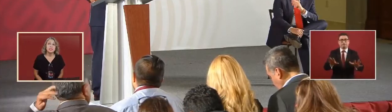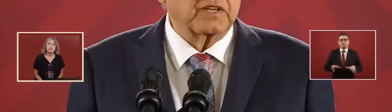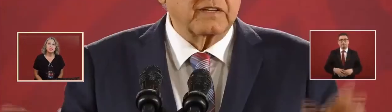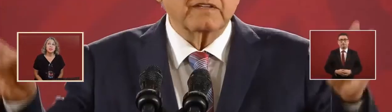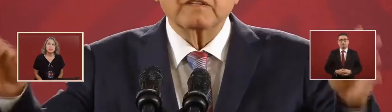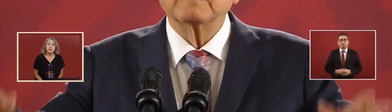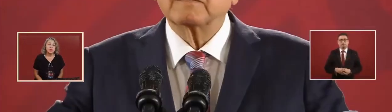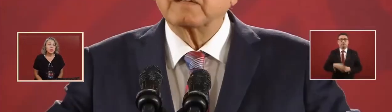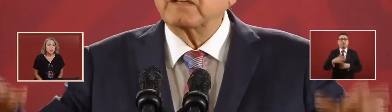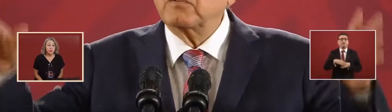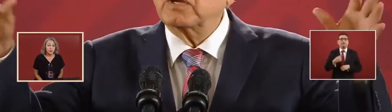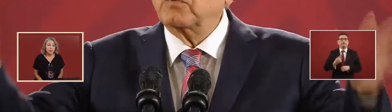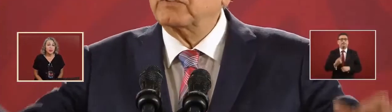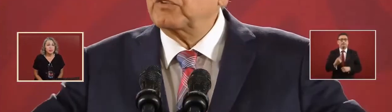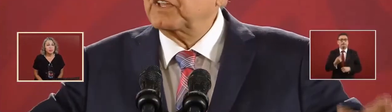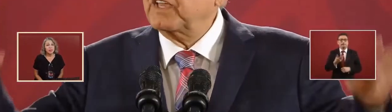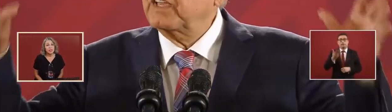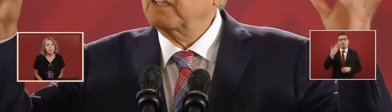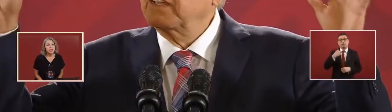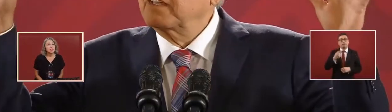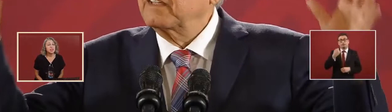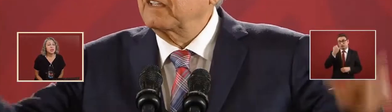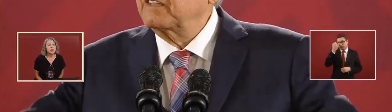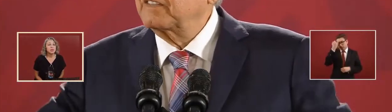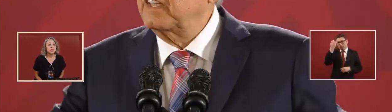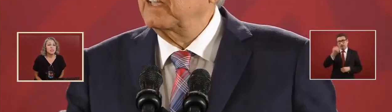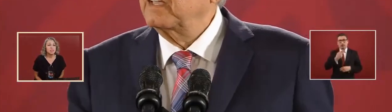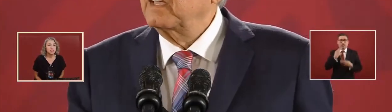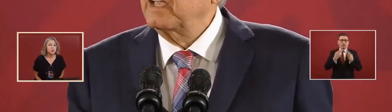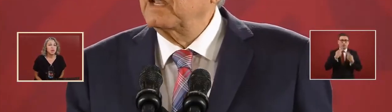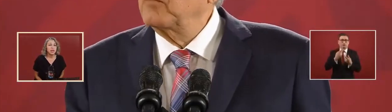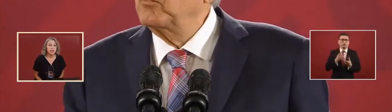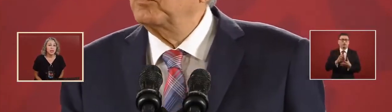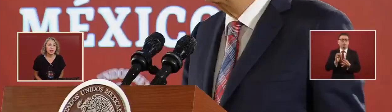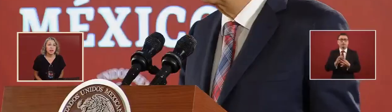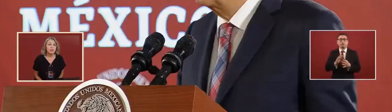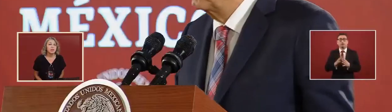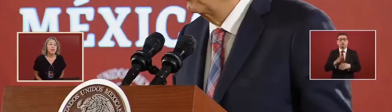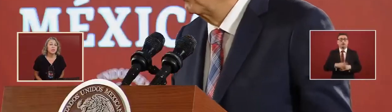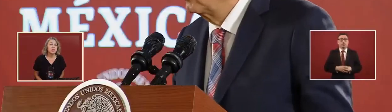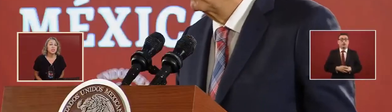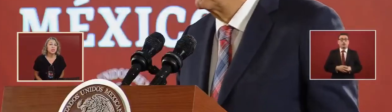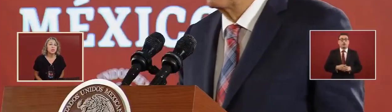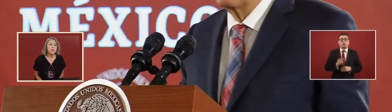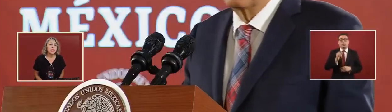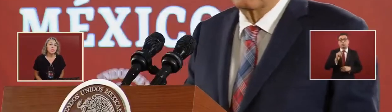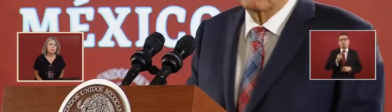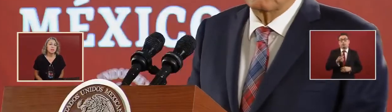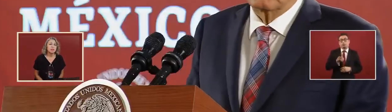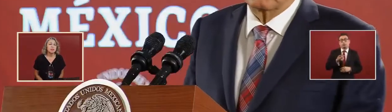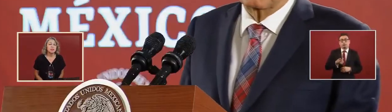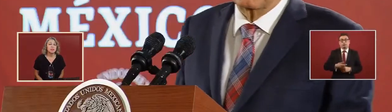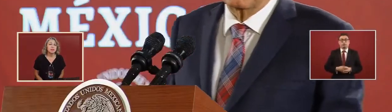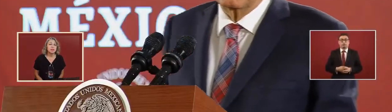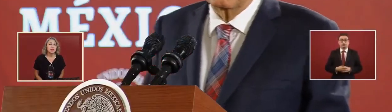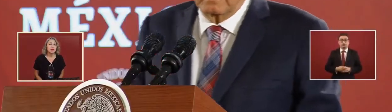Because they used to come out with this story that it was too little what they were